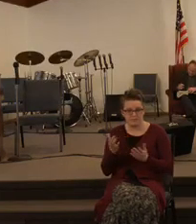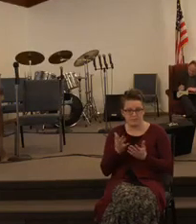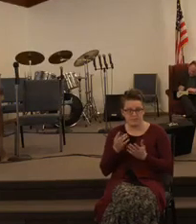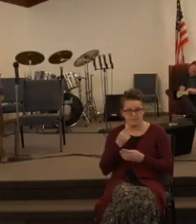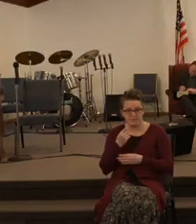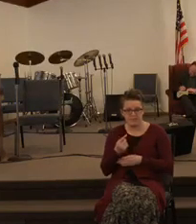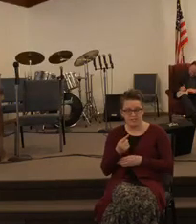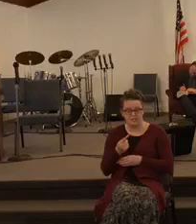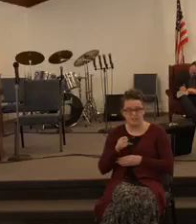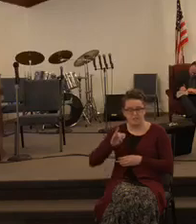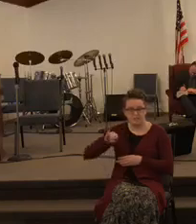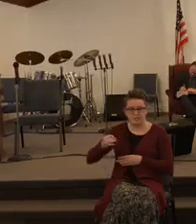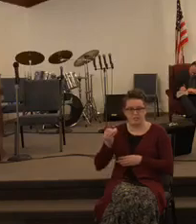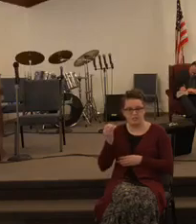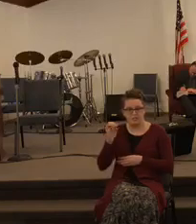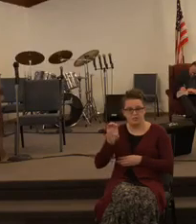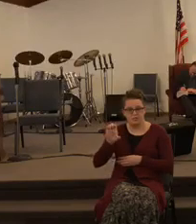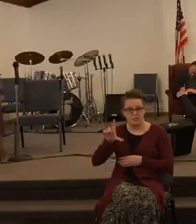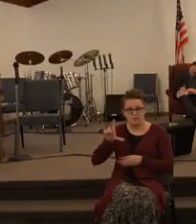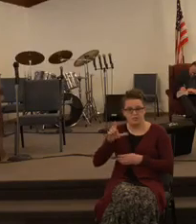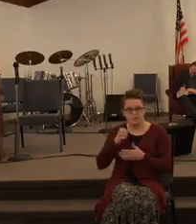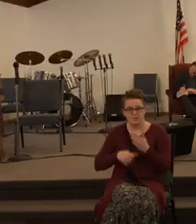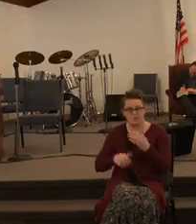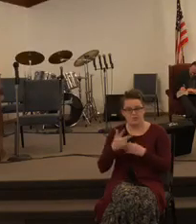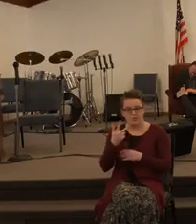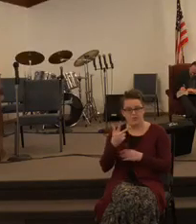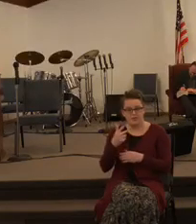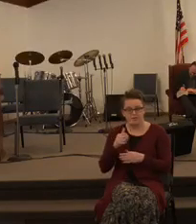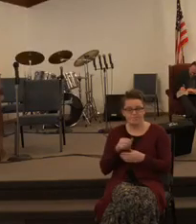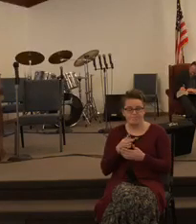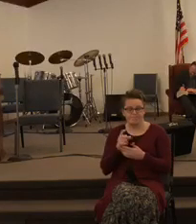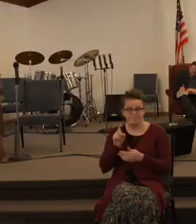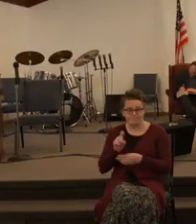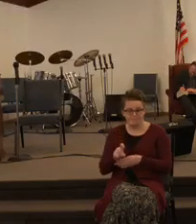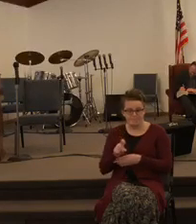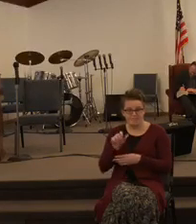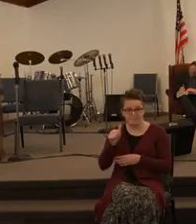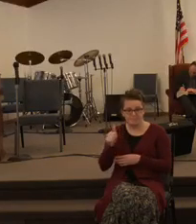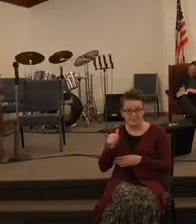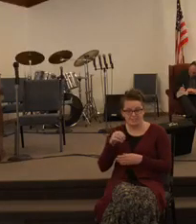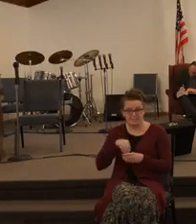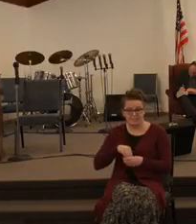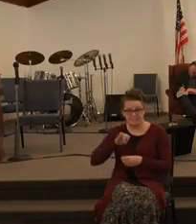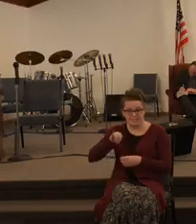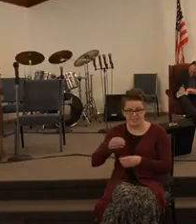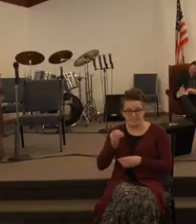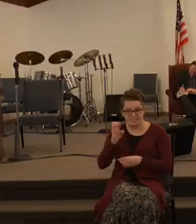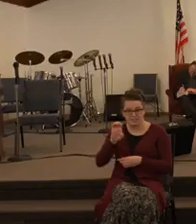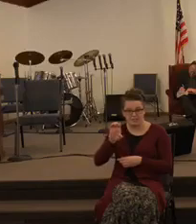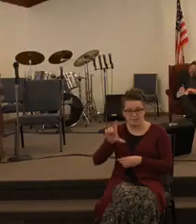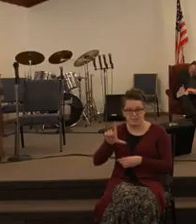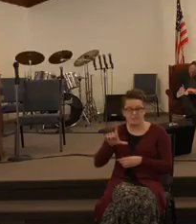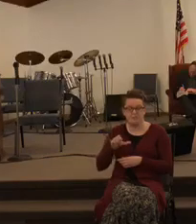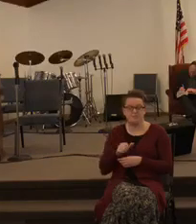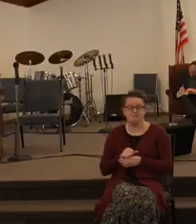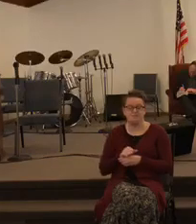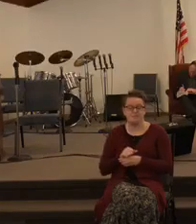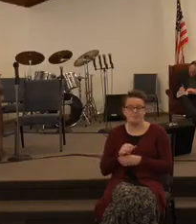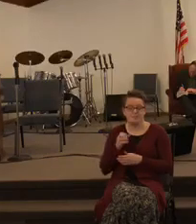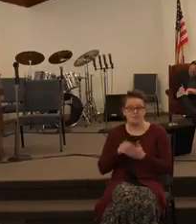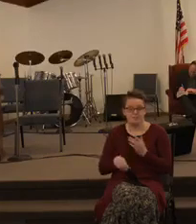it's Joel chapter 3 and verse 10 in Joel chapter 3 verse 10